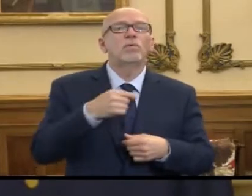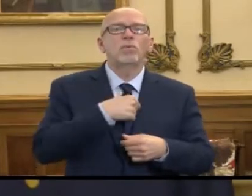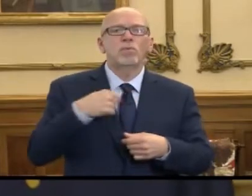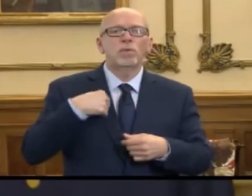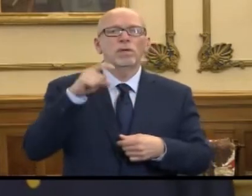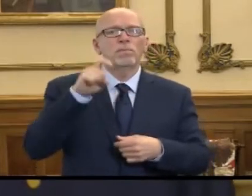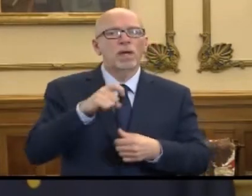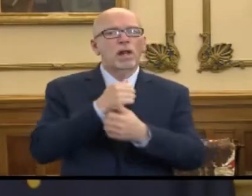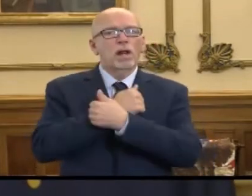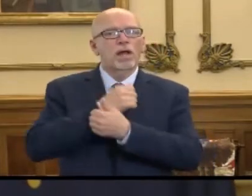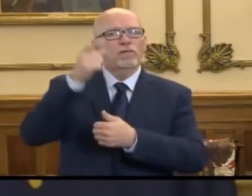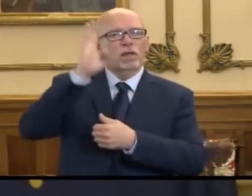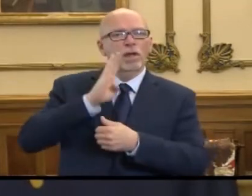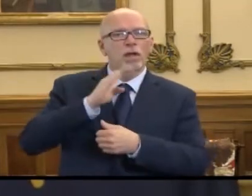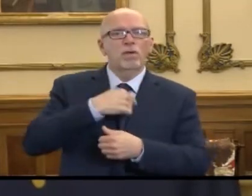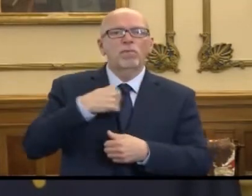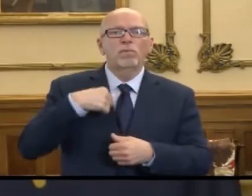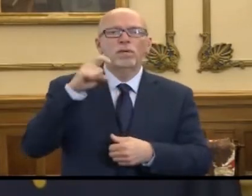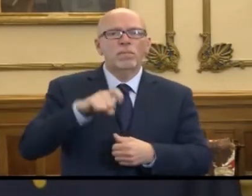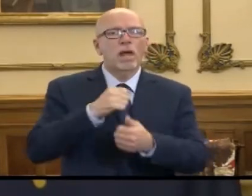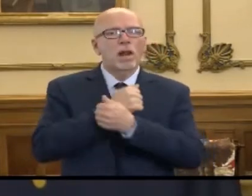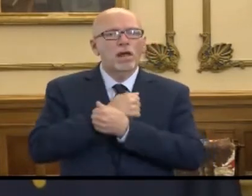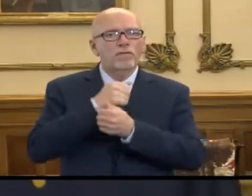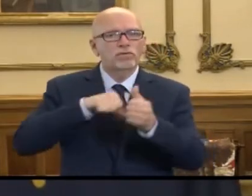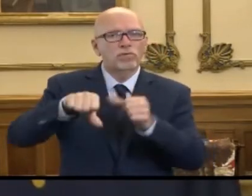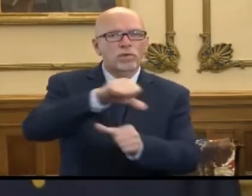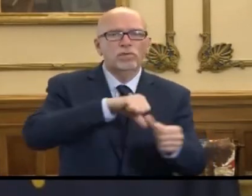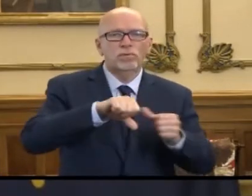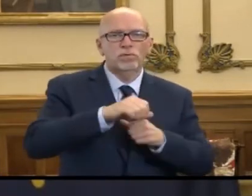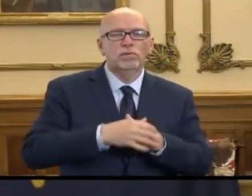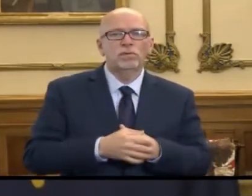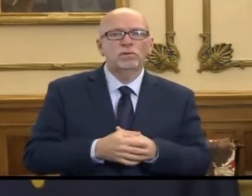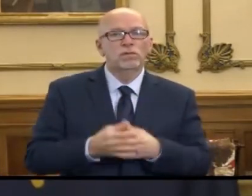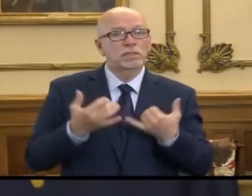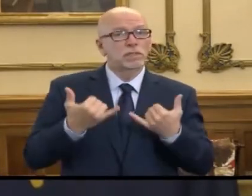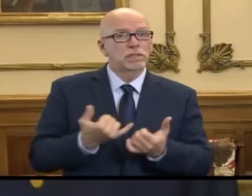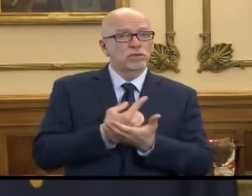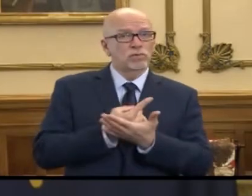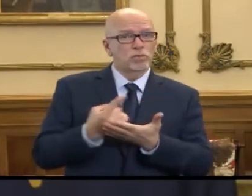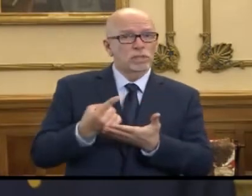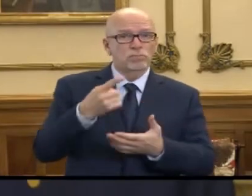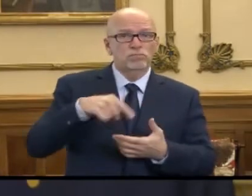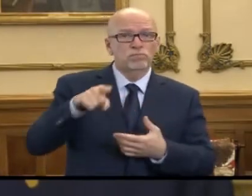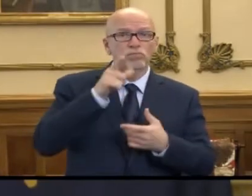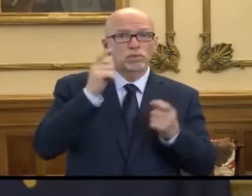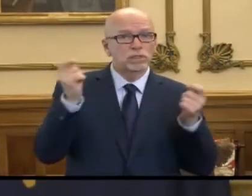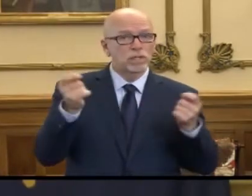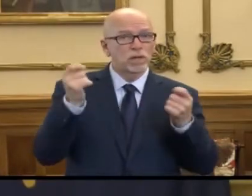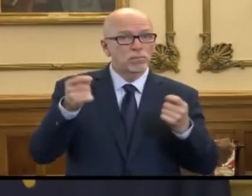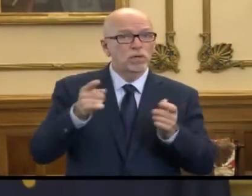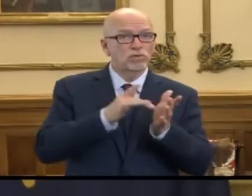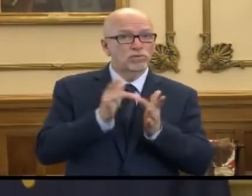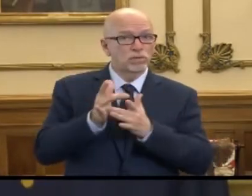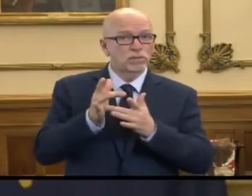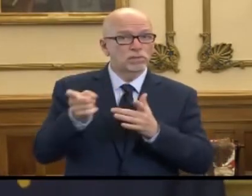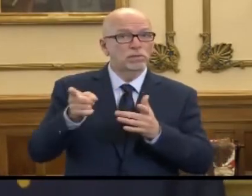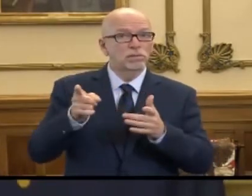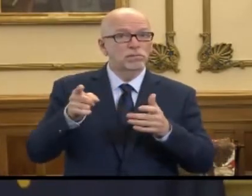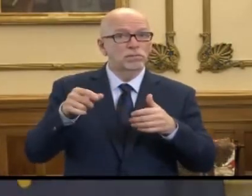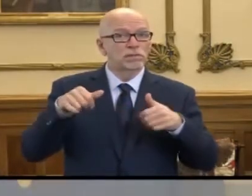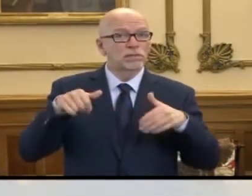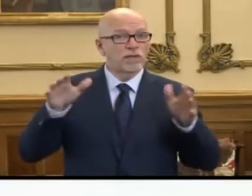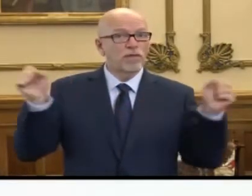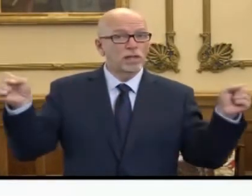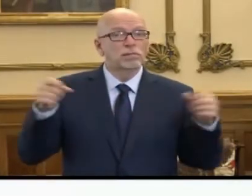to love God and we are to love others. And during this week, for those who celebrate the sacrifice of Jesus, we're reminded that there